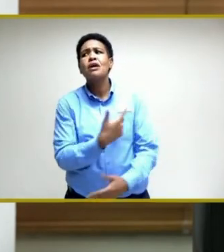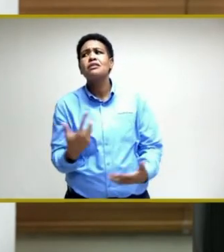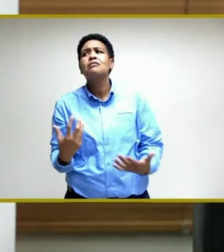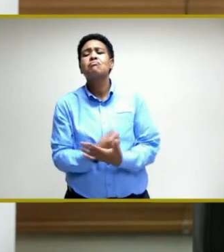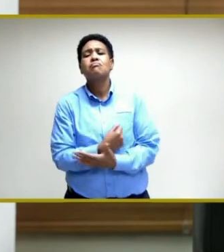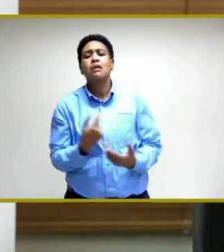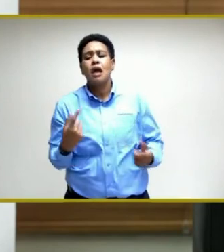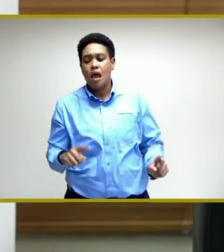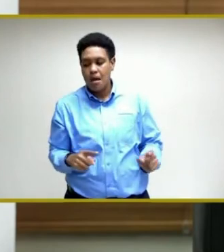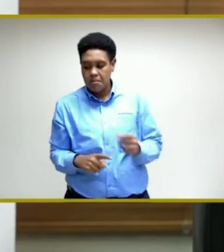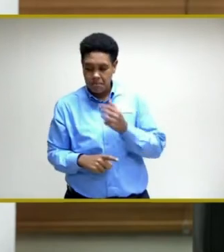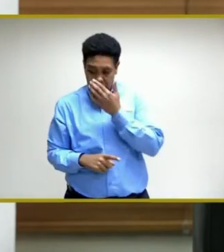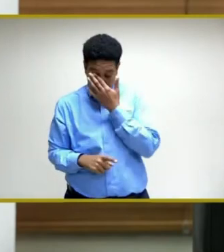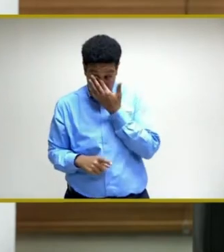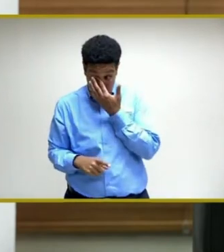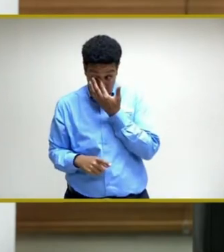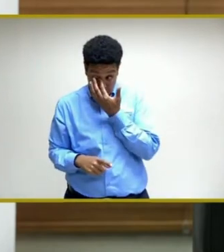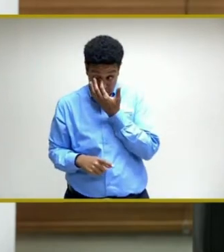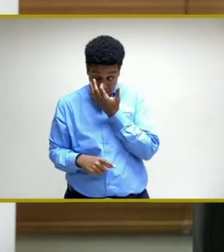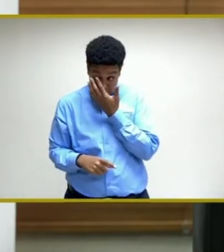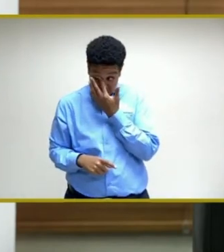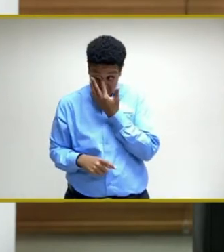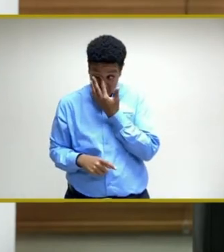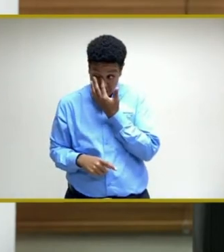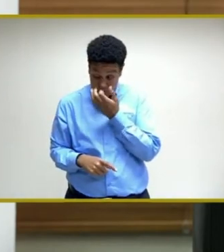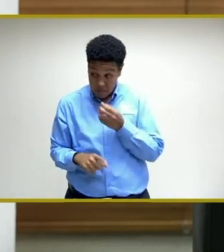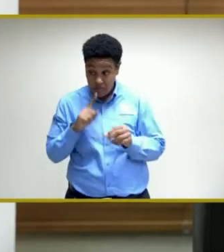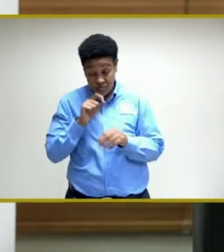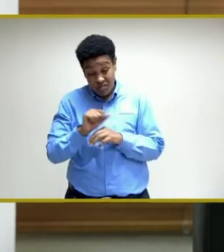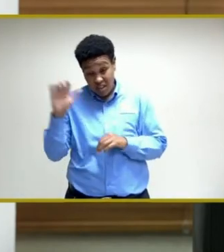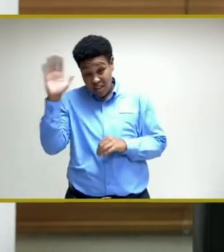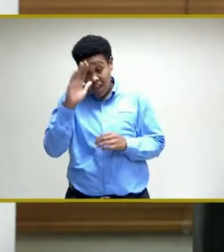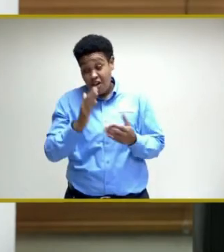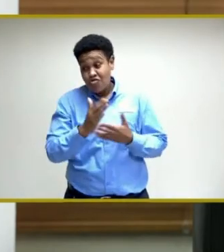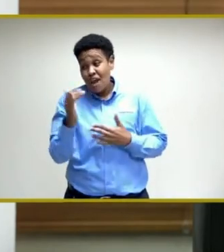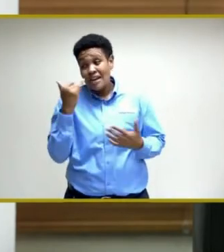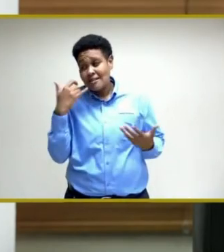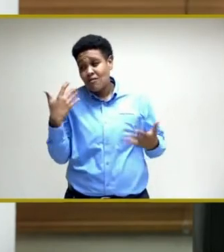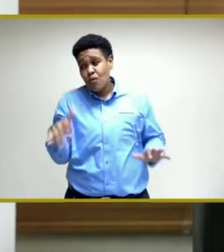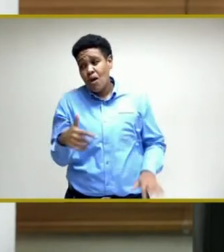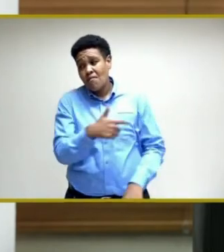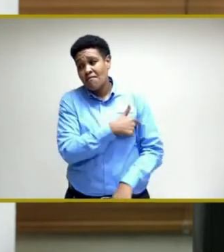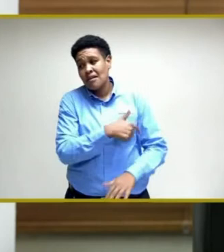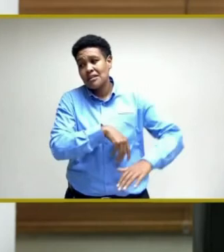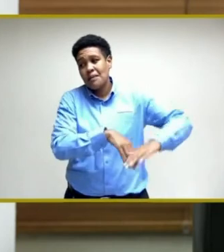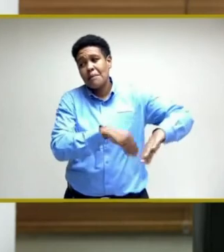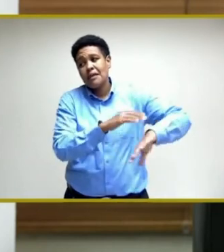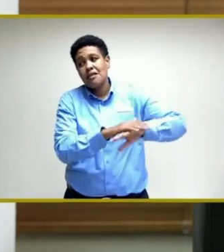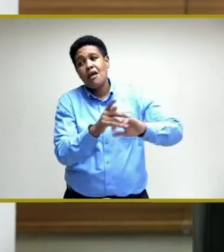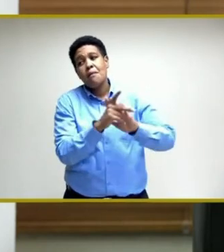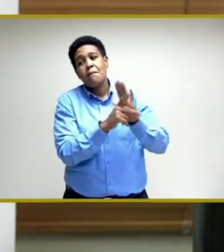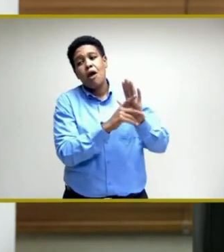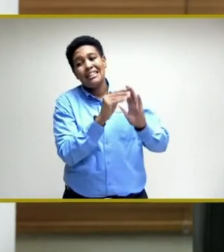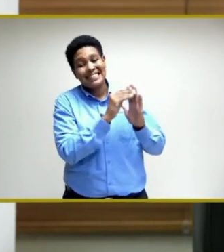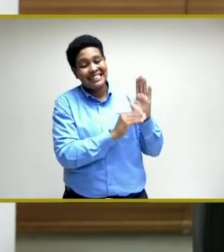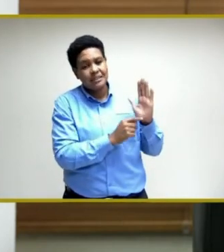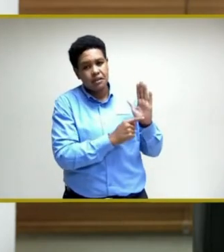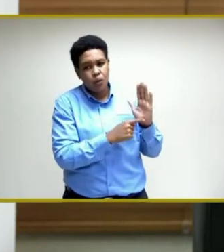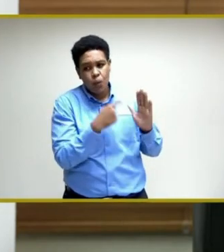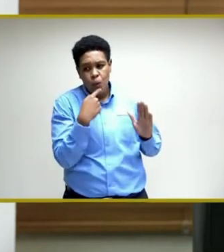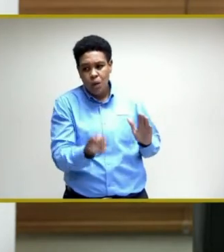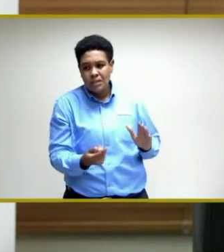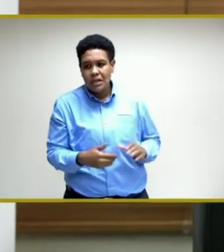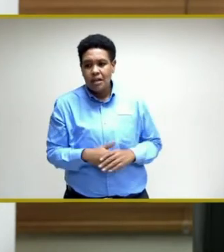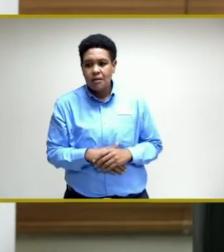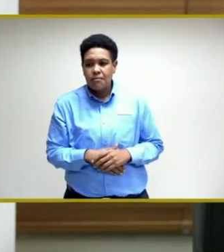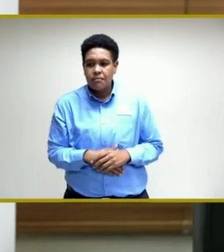as it is their right so to do, based on what the policy is, that